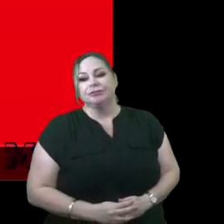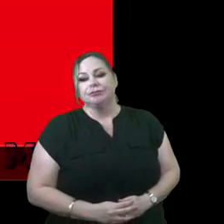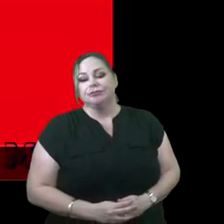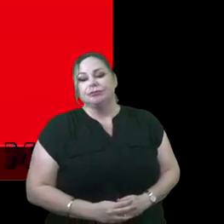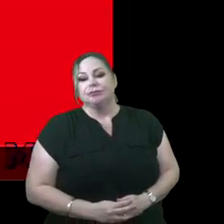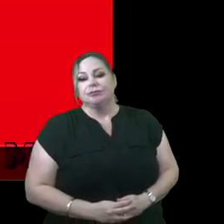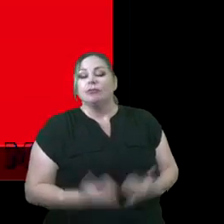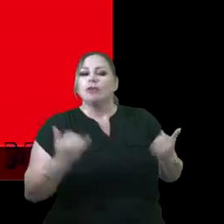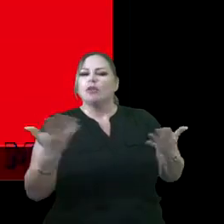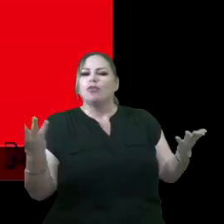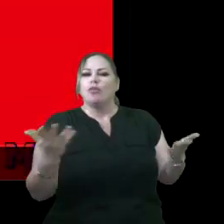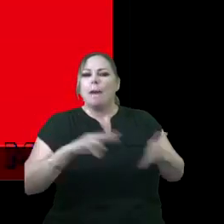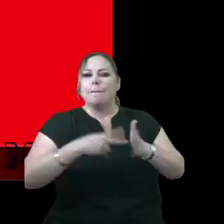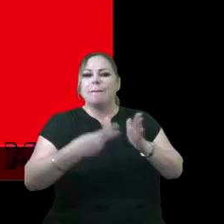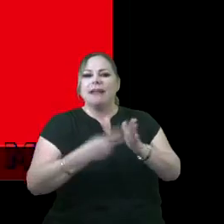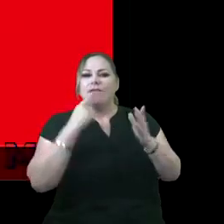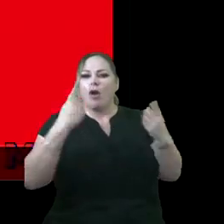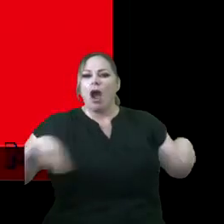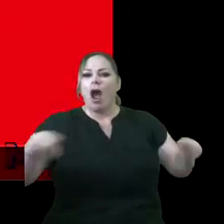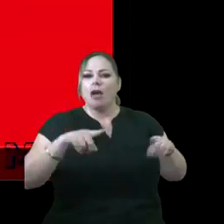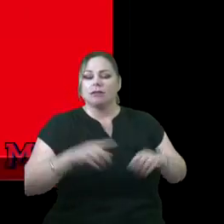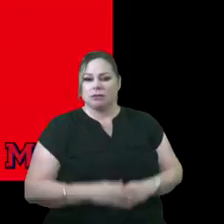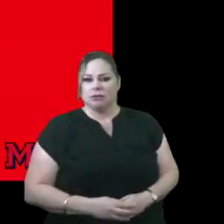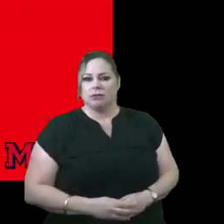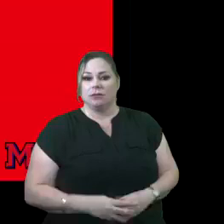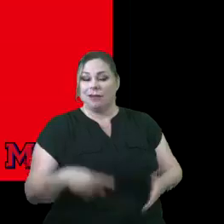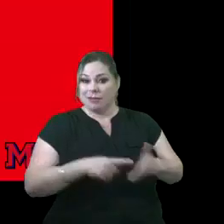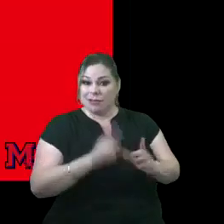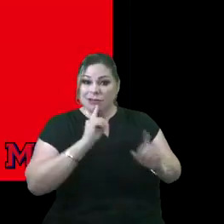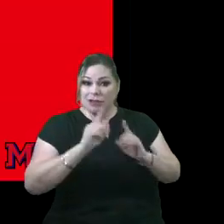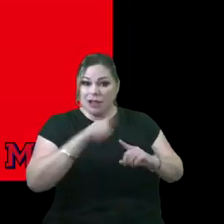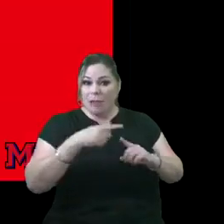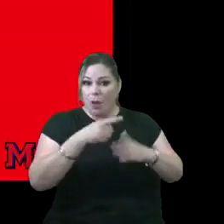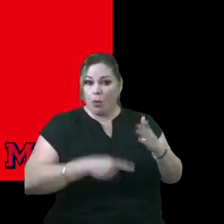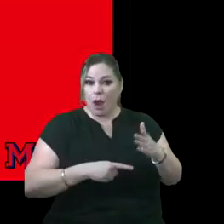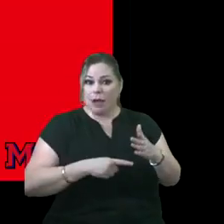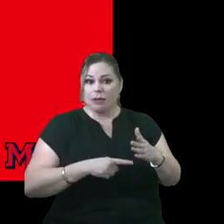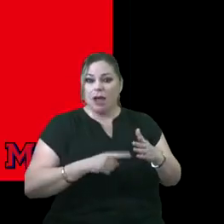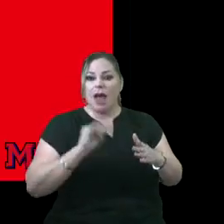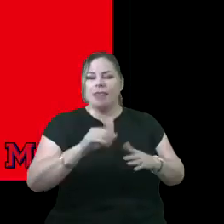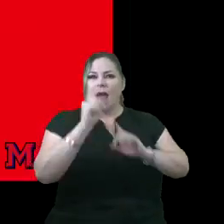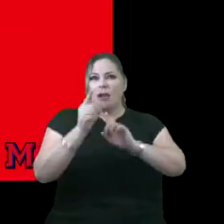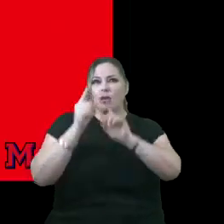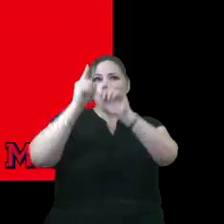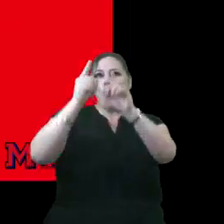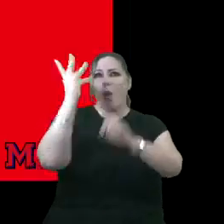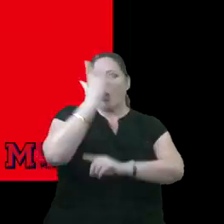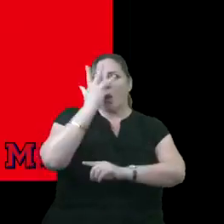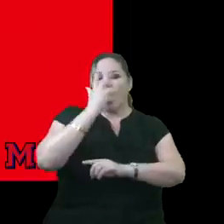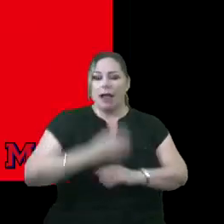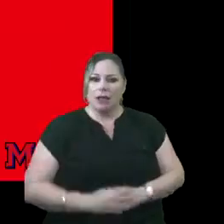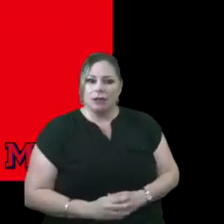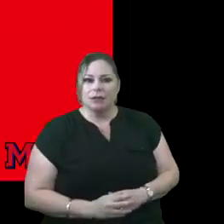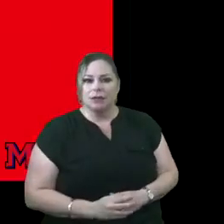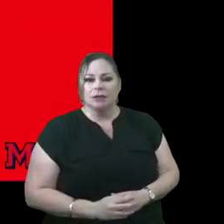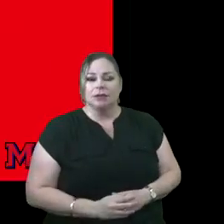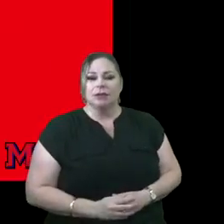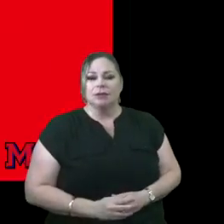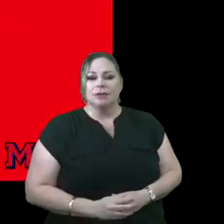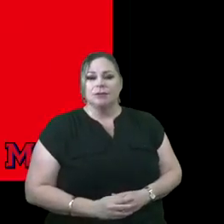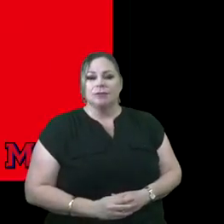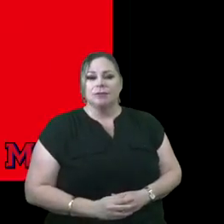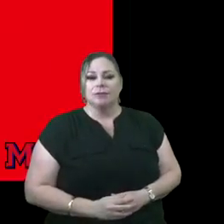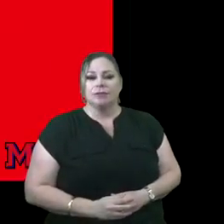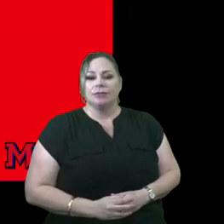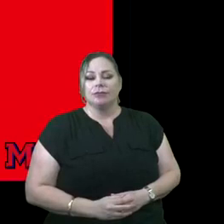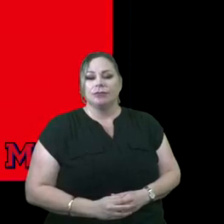So what does this mean for us having a conversation about what that North Star goal really looks like and we really want